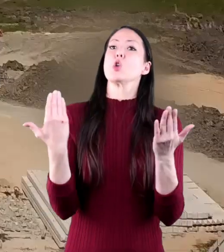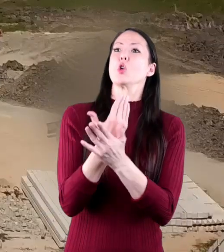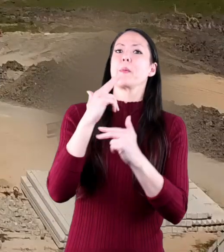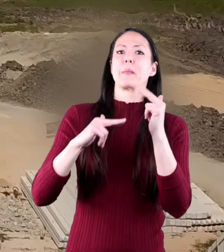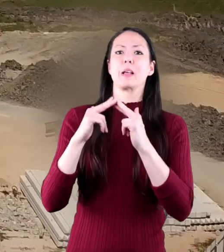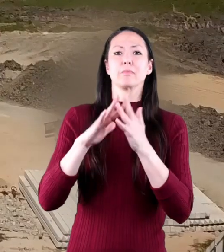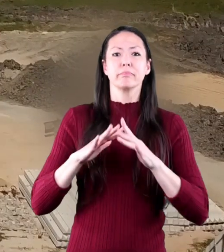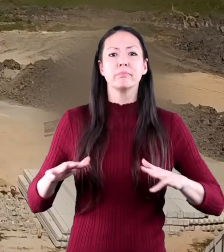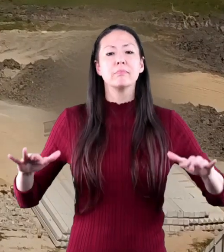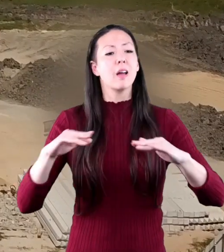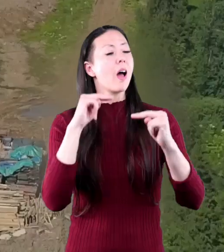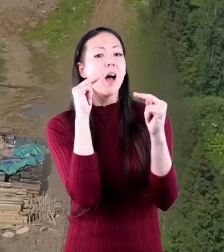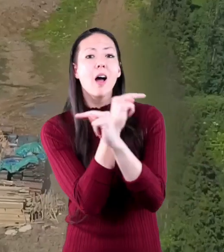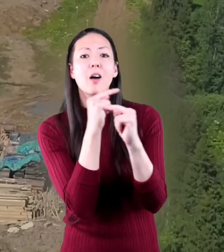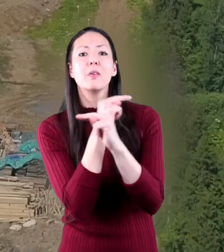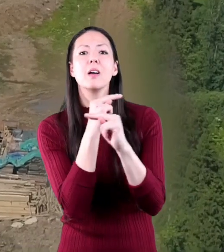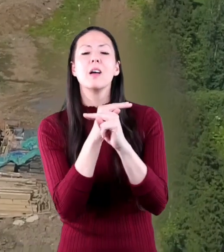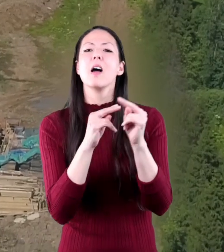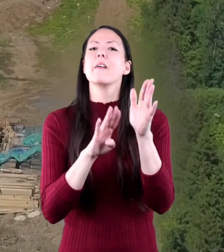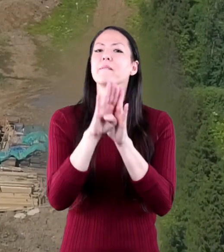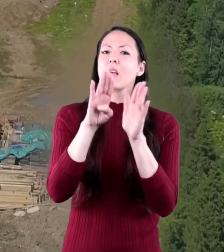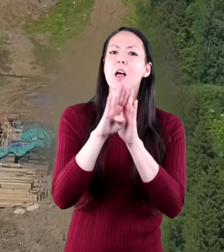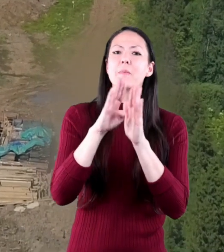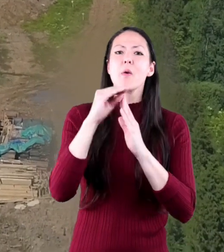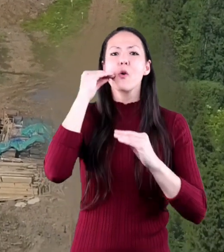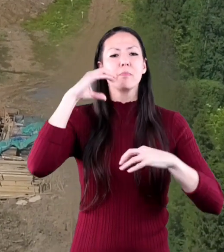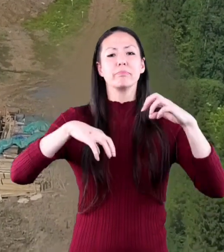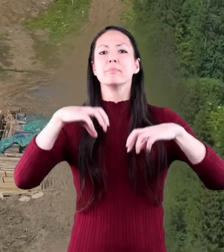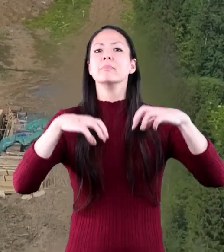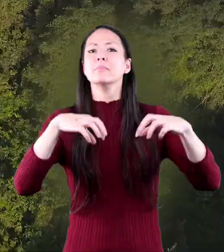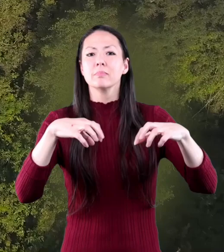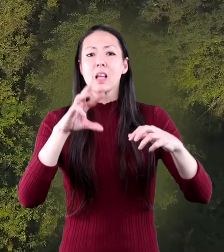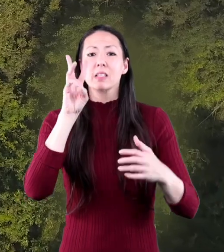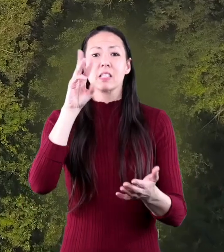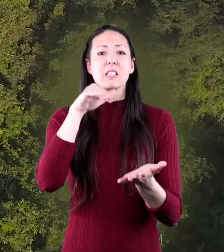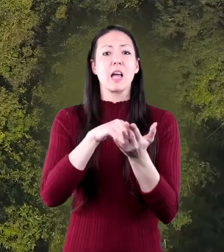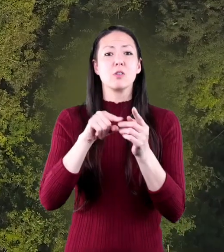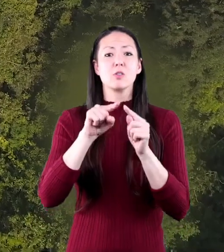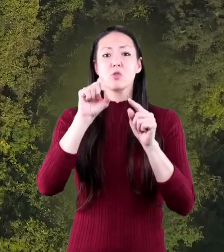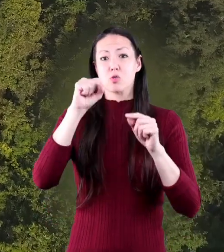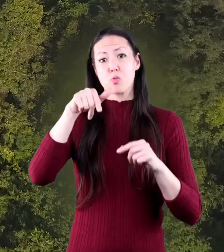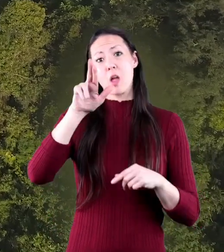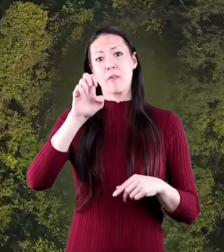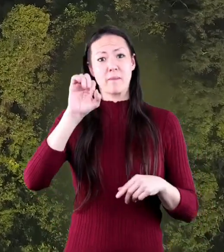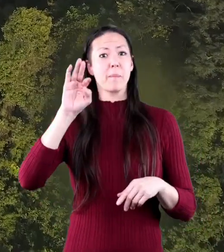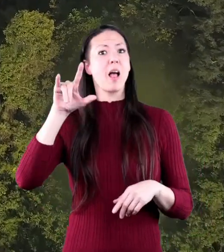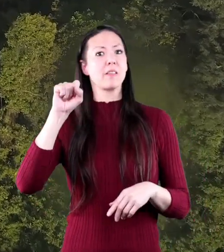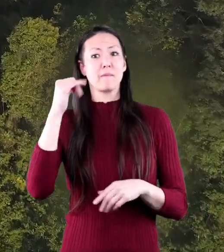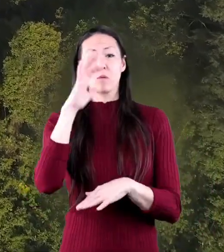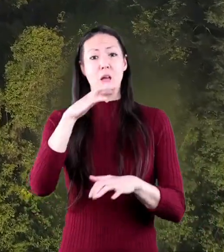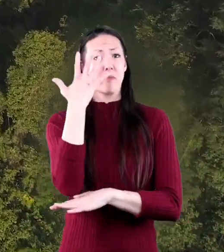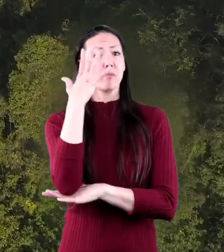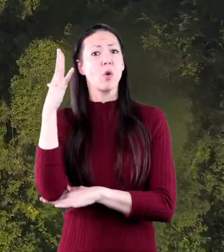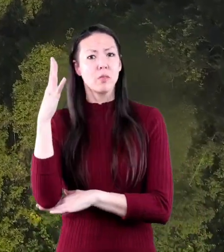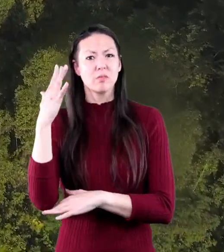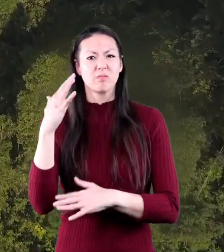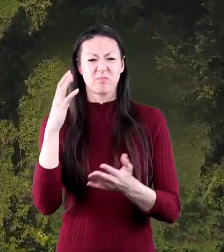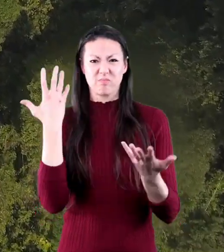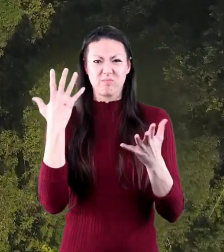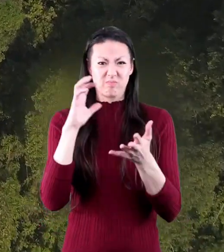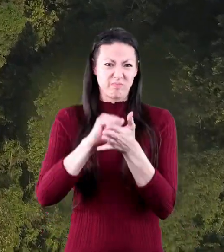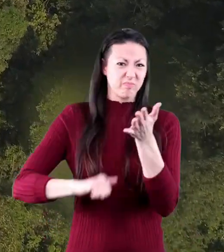or to build new buildings, highways, or housing developments. Over 6,000 square miles of rainforest